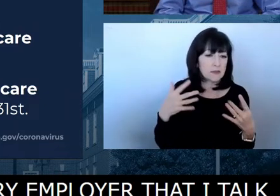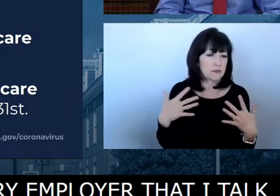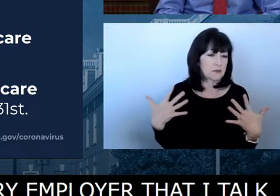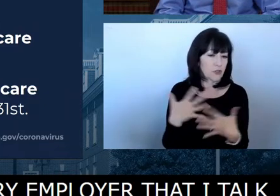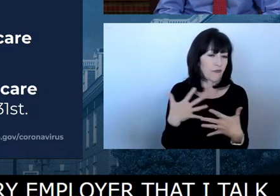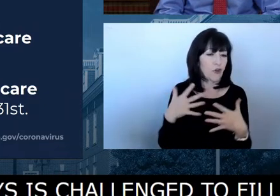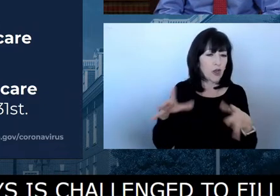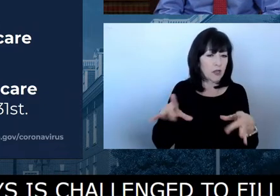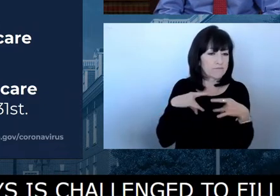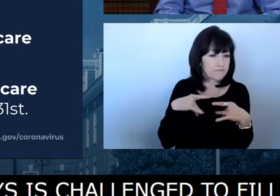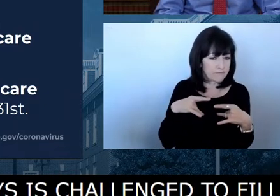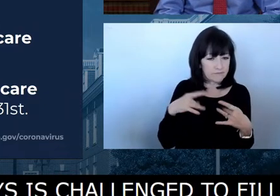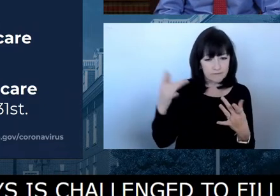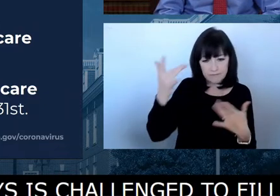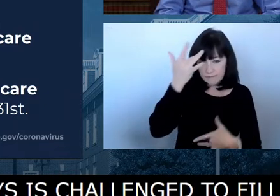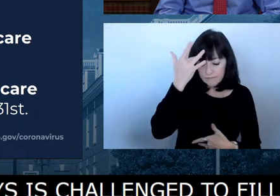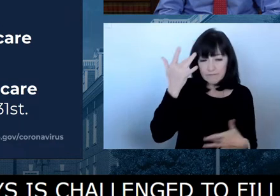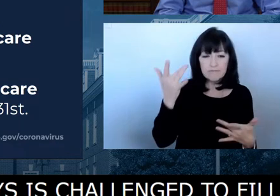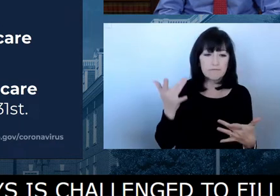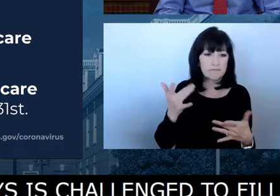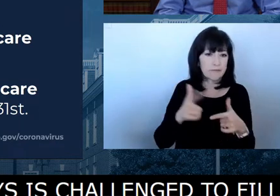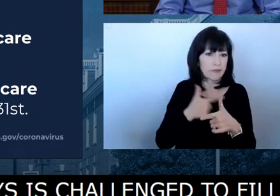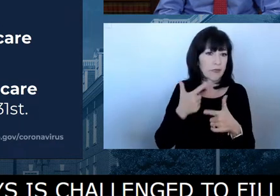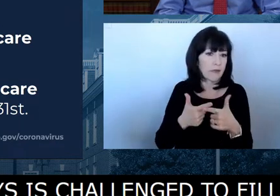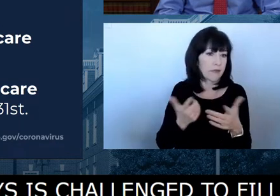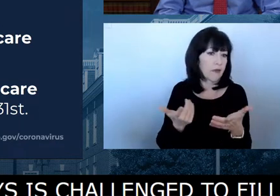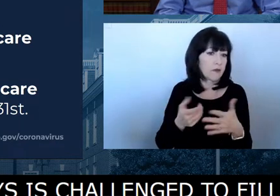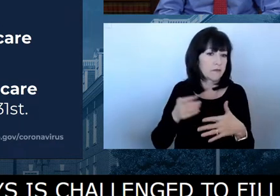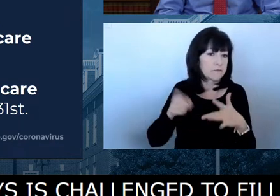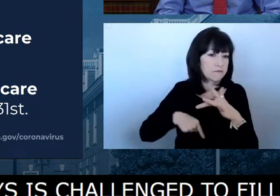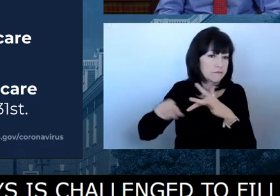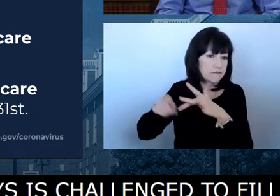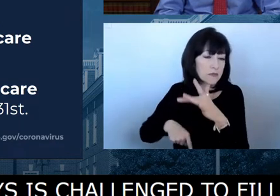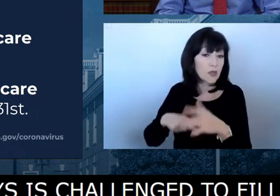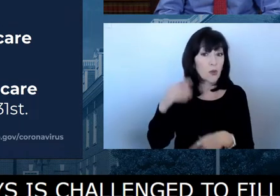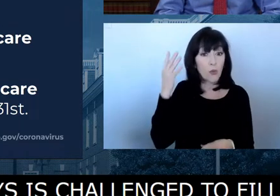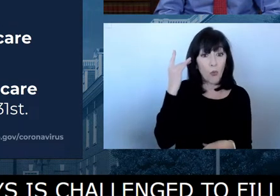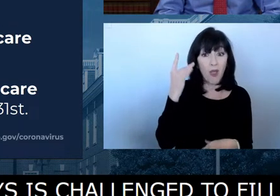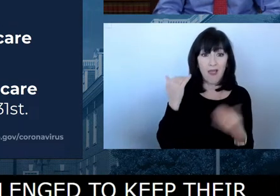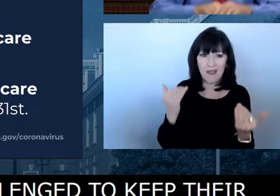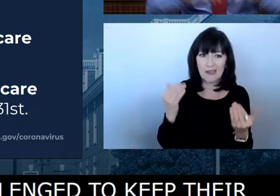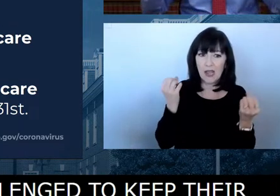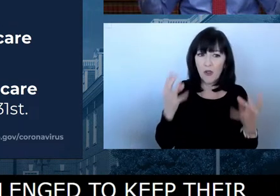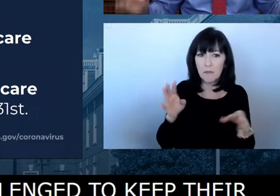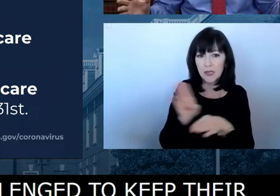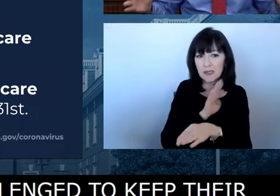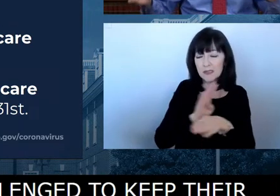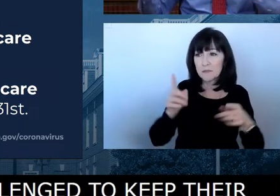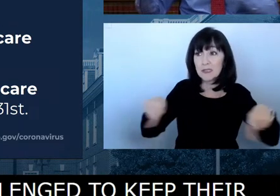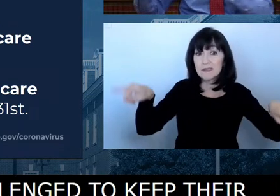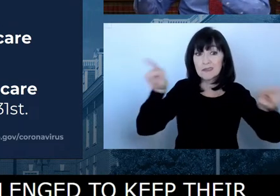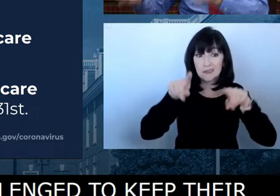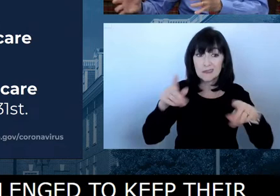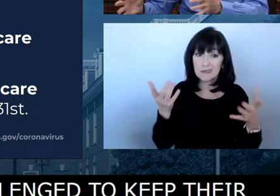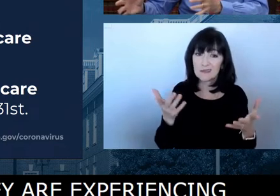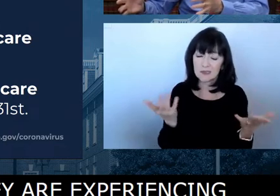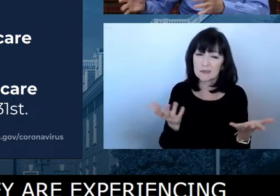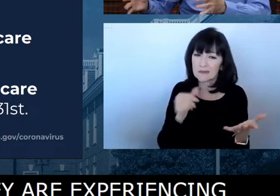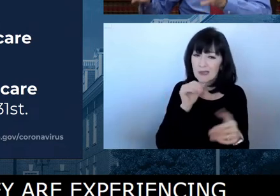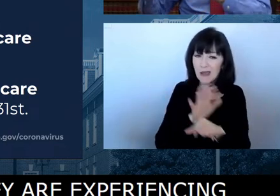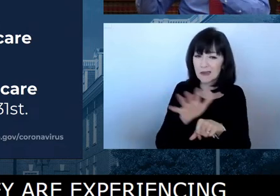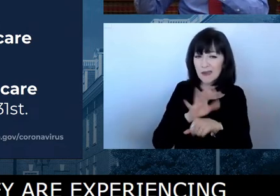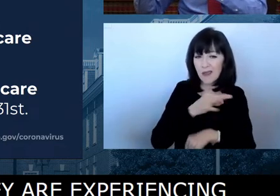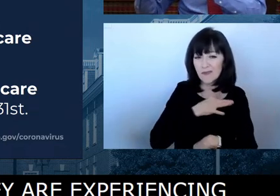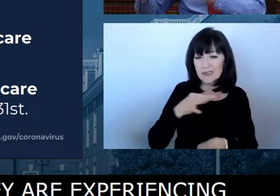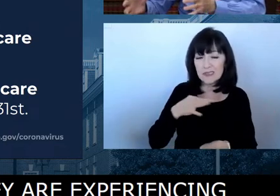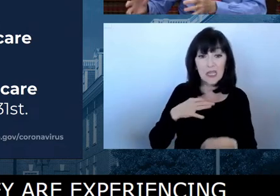their operations going because they're experiencing difficulty finding workers. No matter what you do, we're experiencing in our